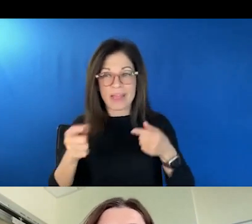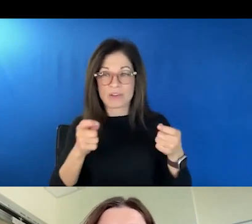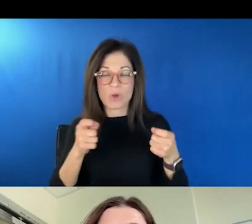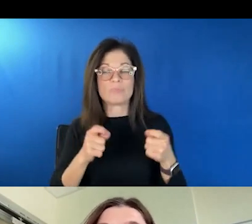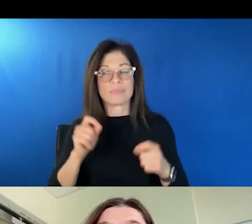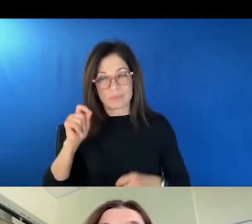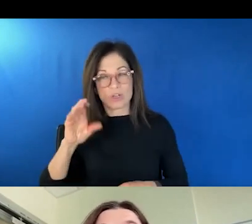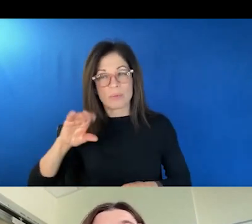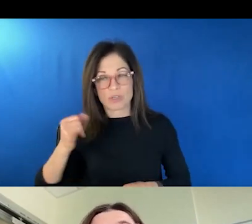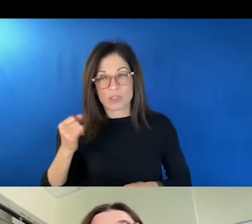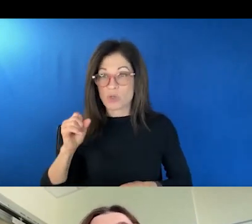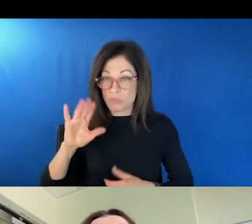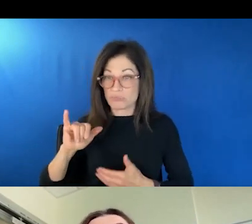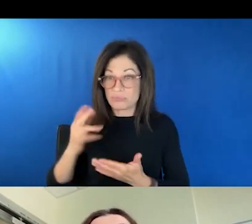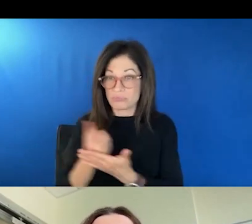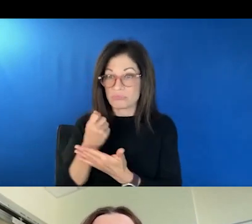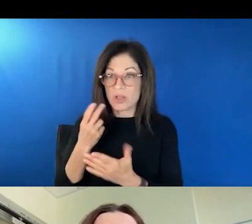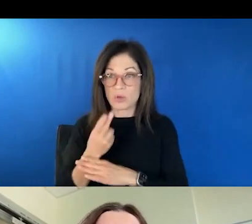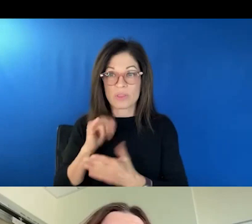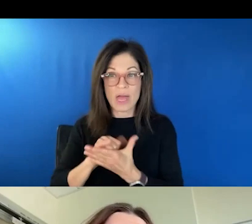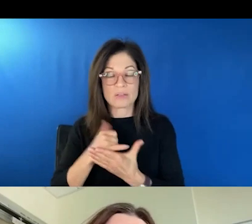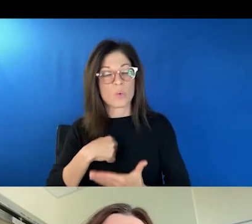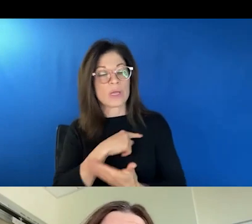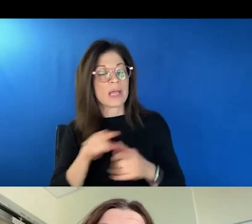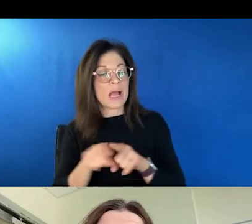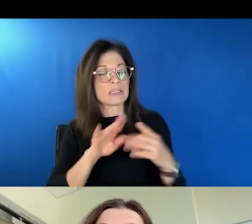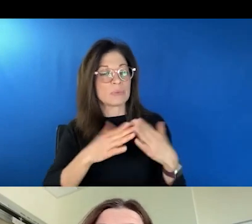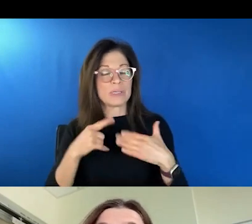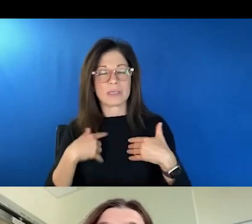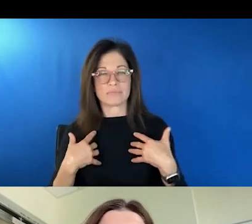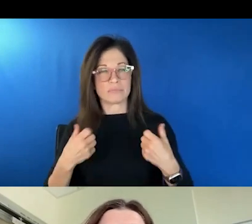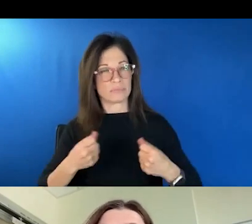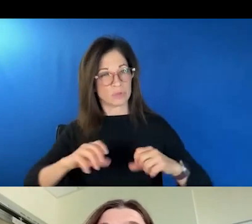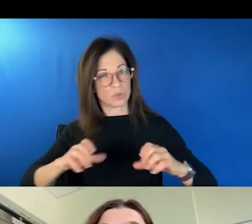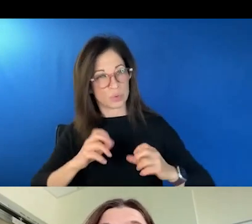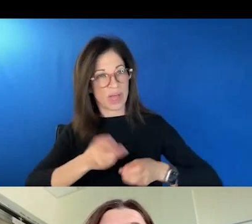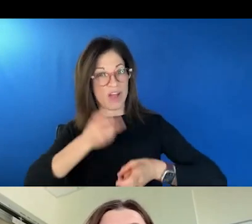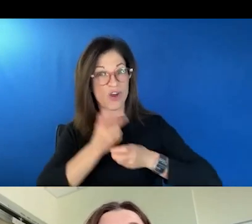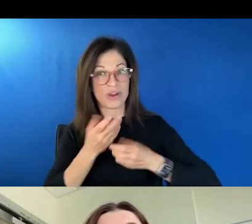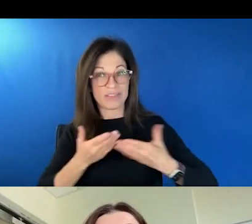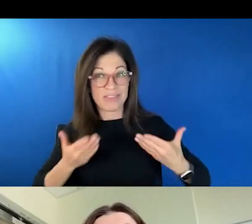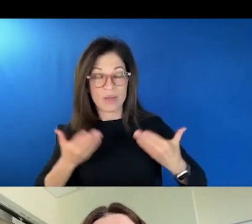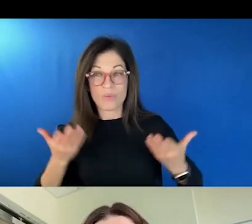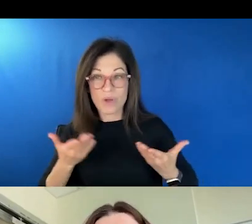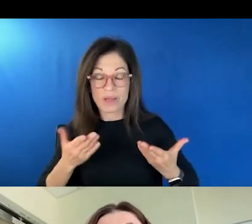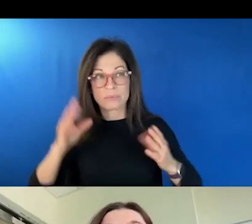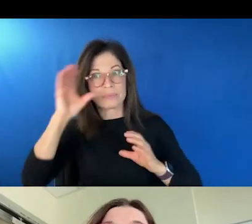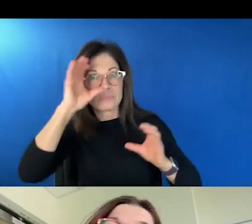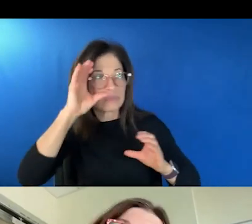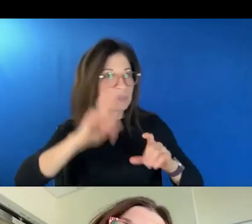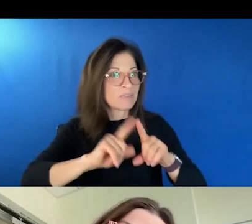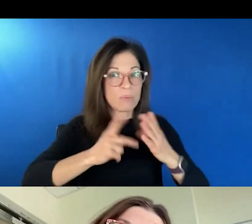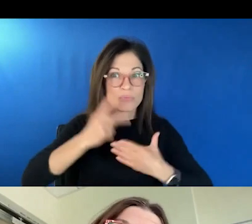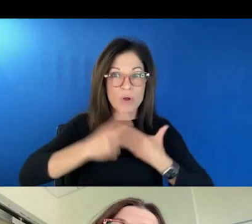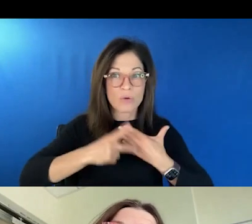and so that's what they use. And so we as a community need to have the courage to do the hard thing and start looking for programs and